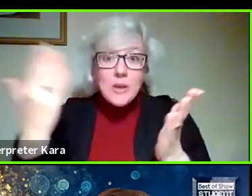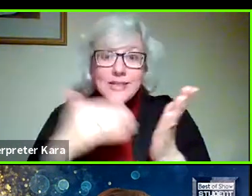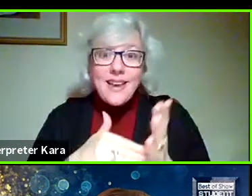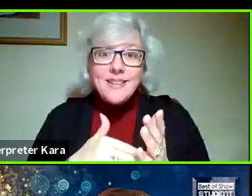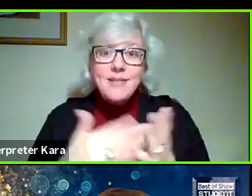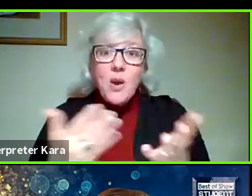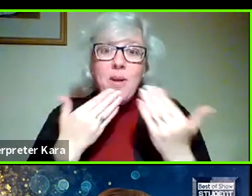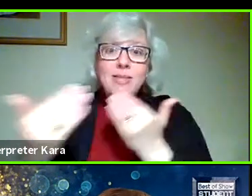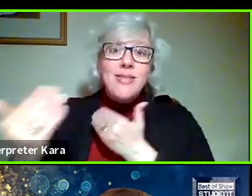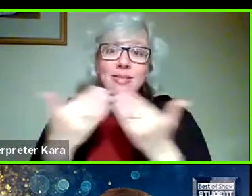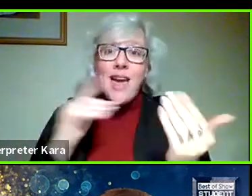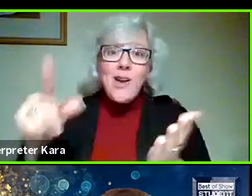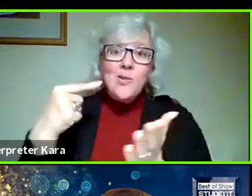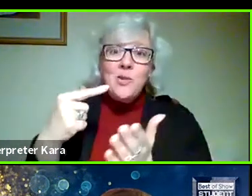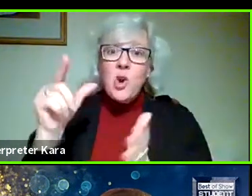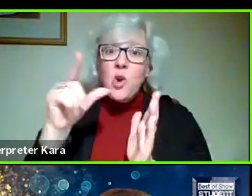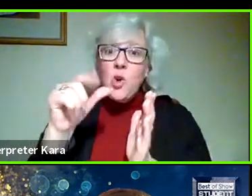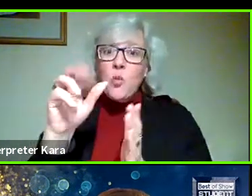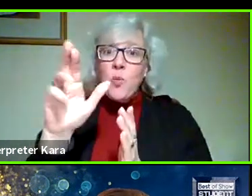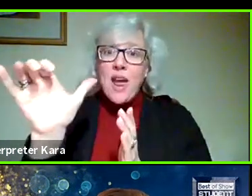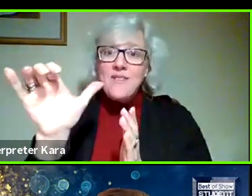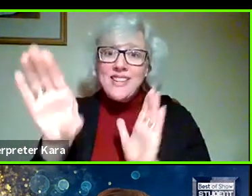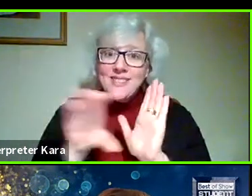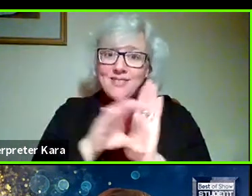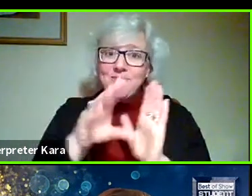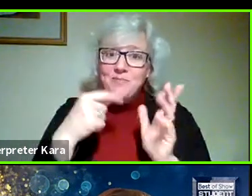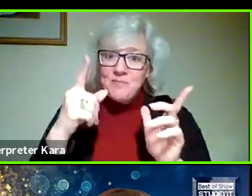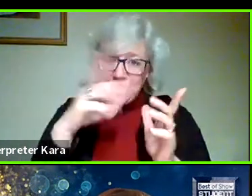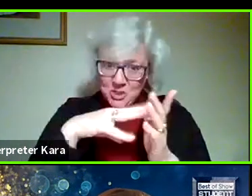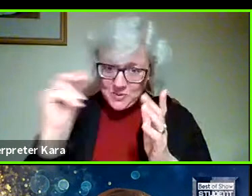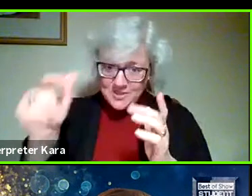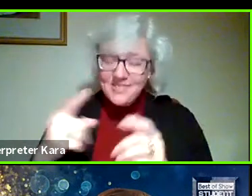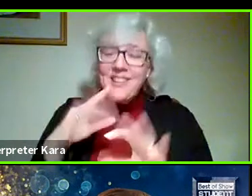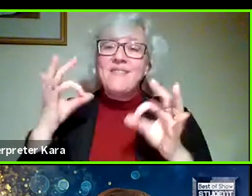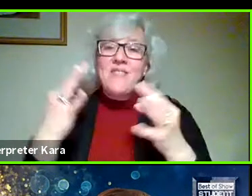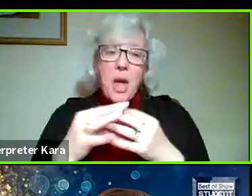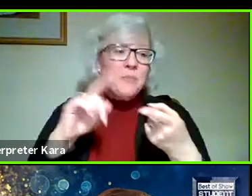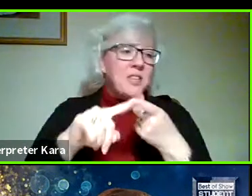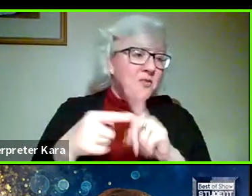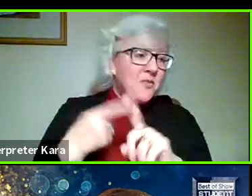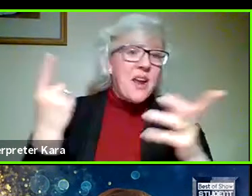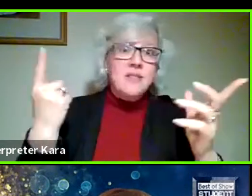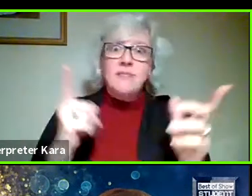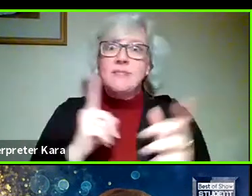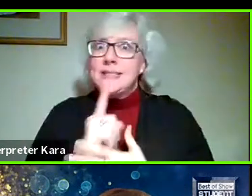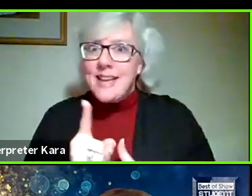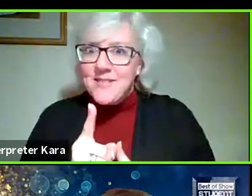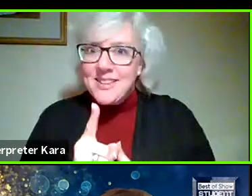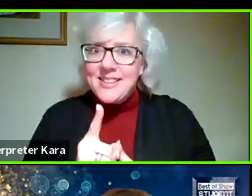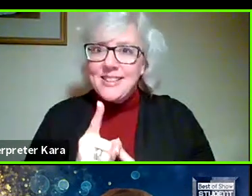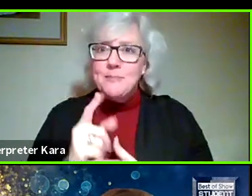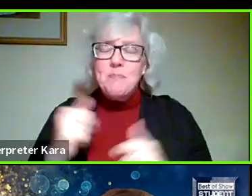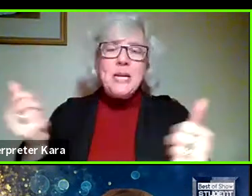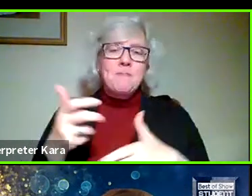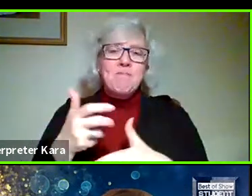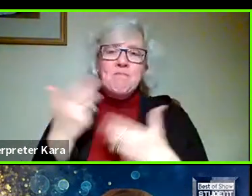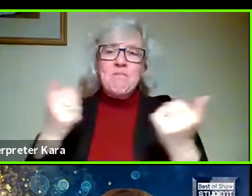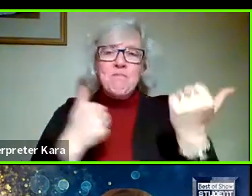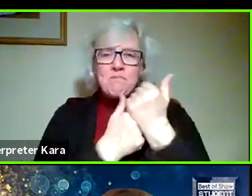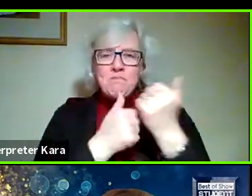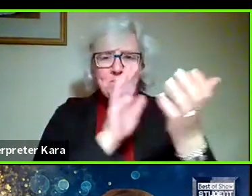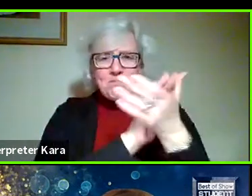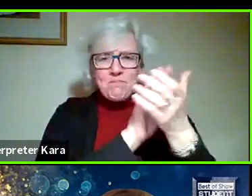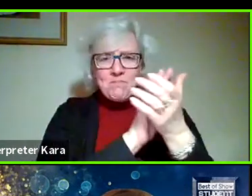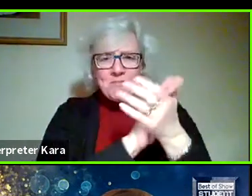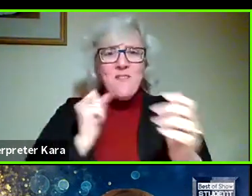I'd like to thank all the graphic students for this evening, their families, friends. Definitely a big shout out to our faculty that